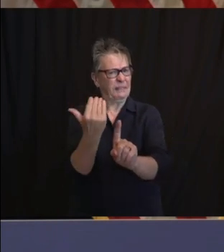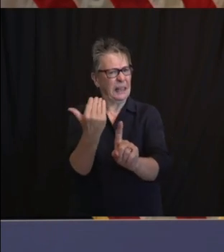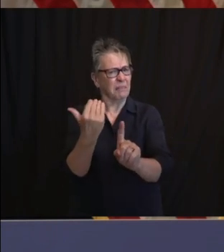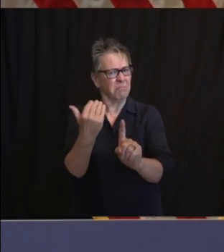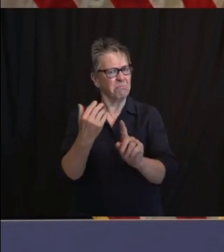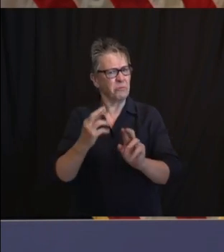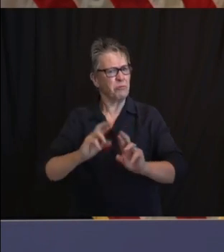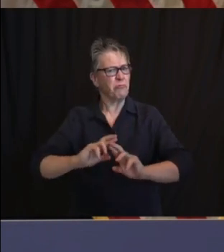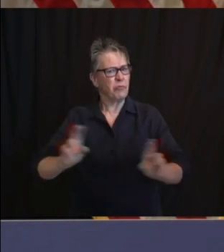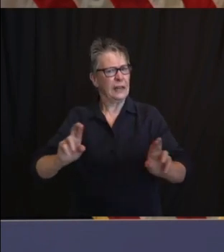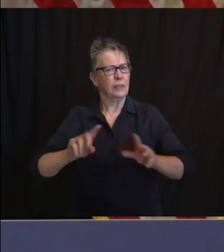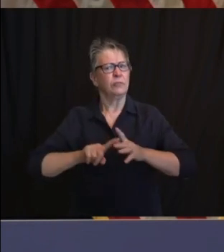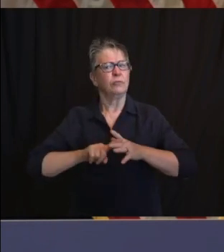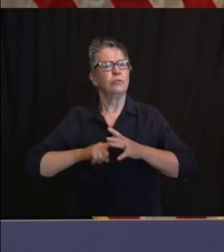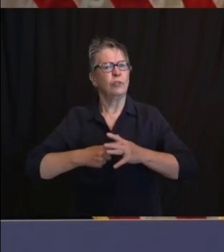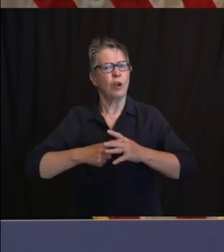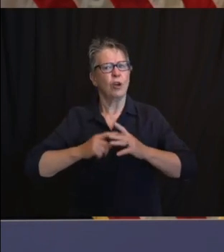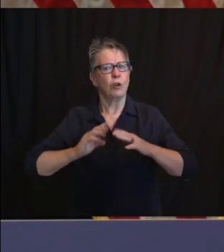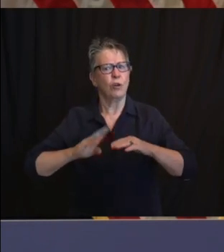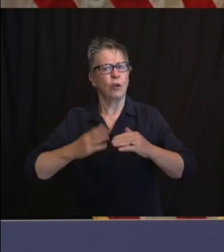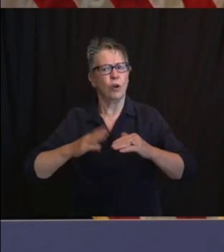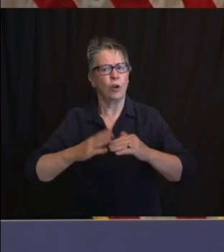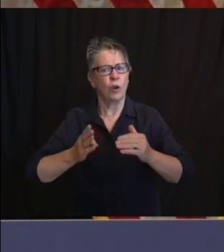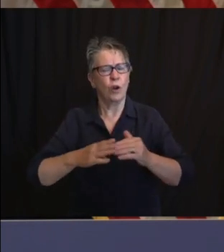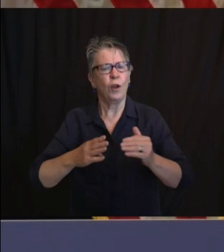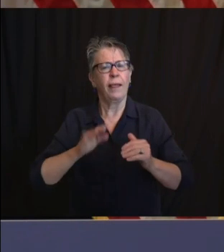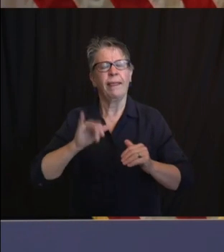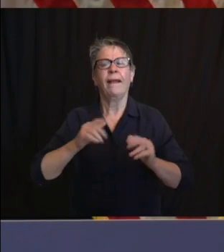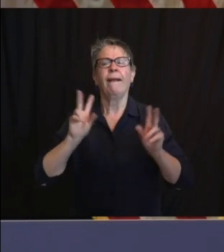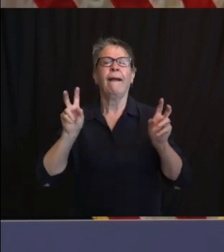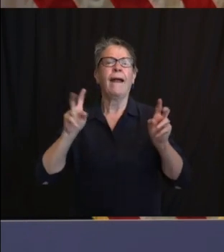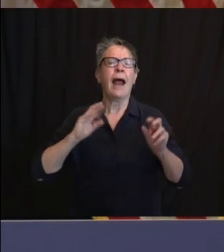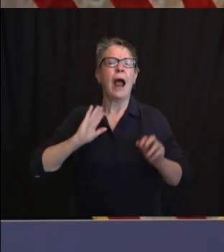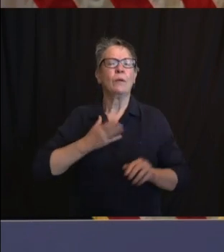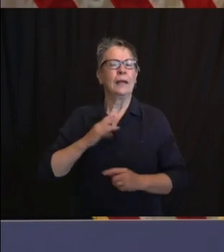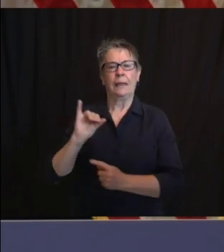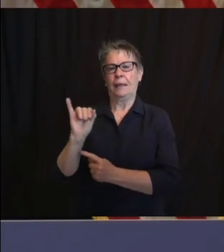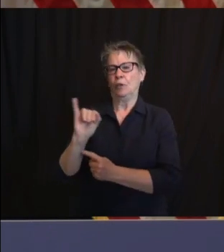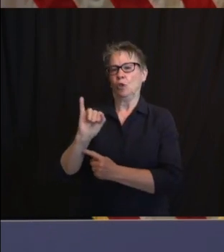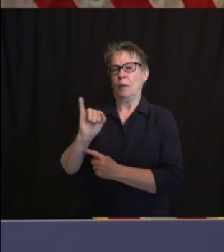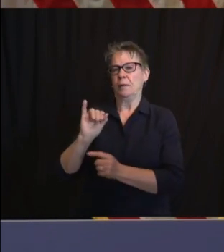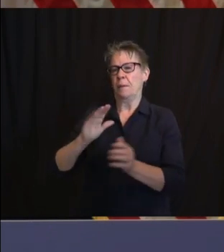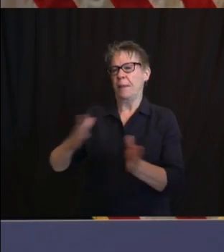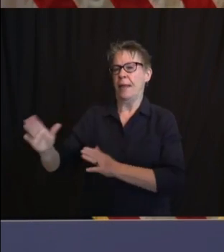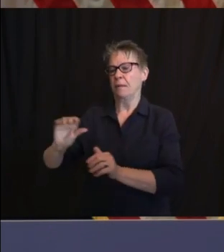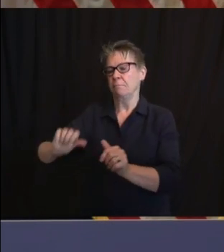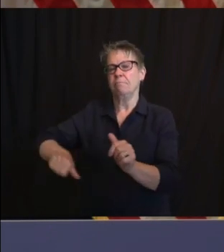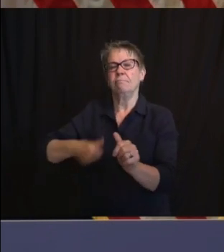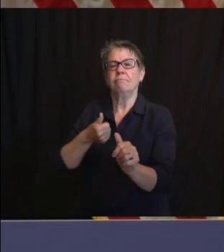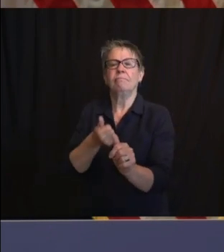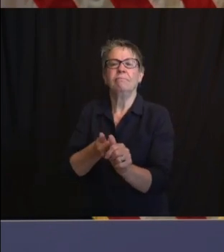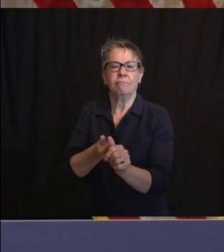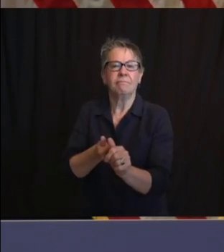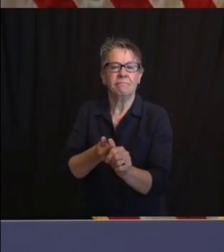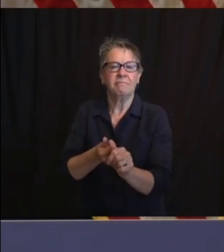that we do. Mahan has sent me the answer on your testing question, so I will read the answer to the test.